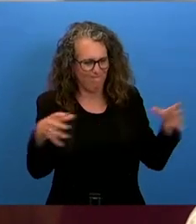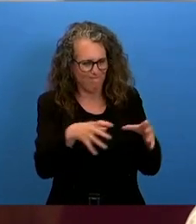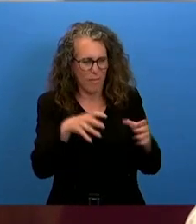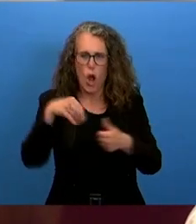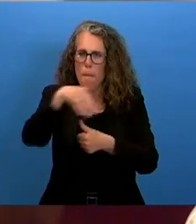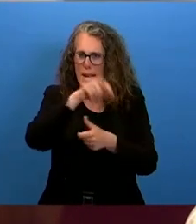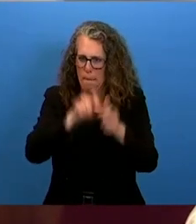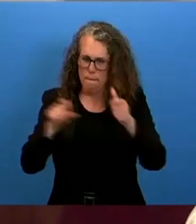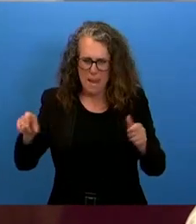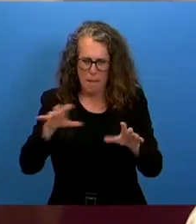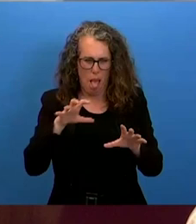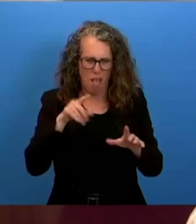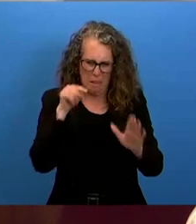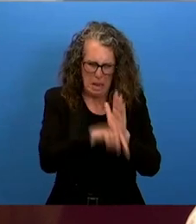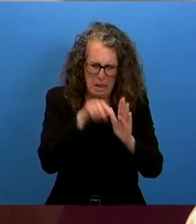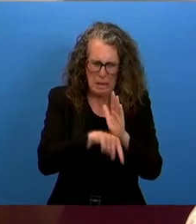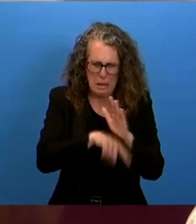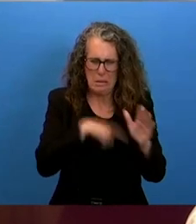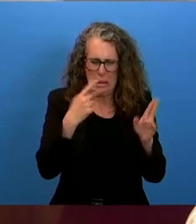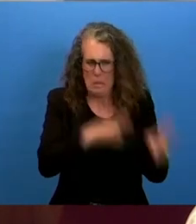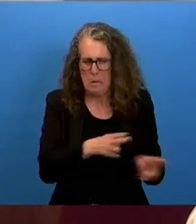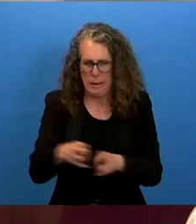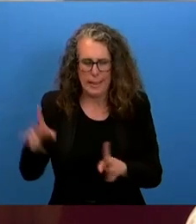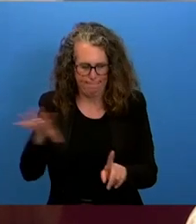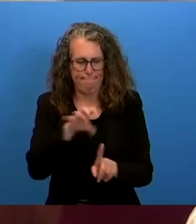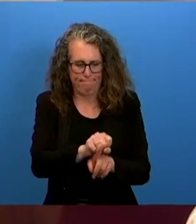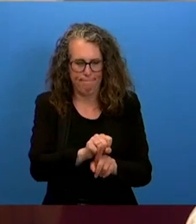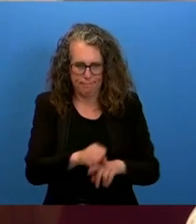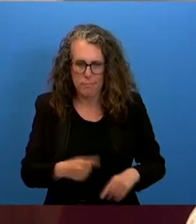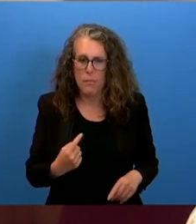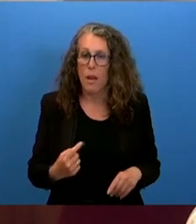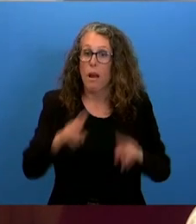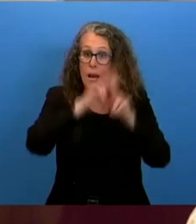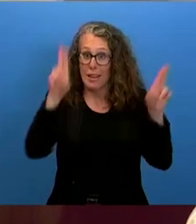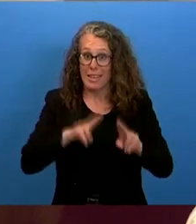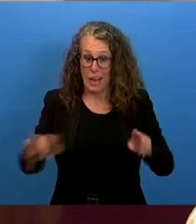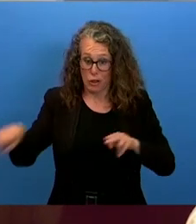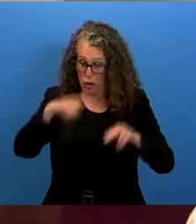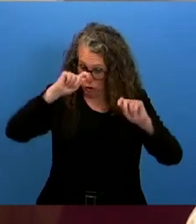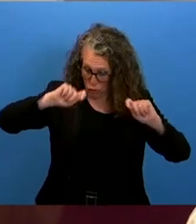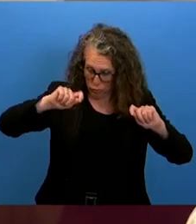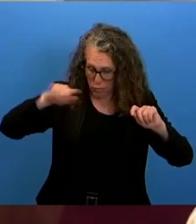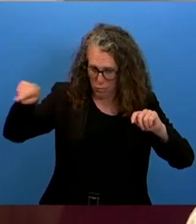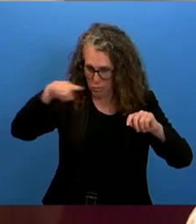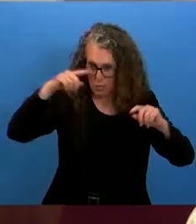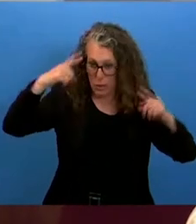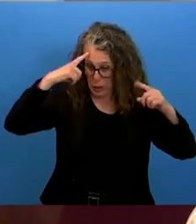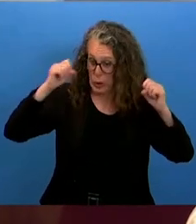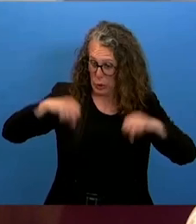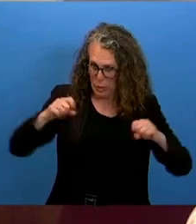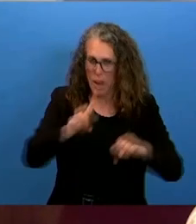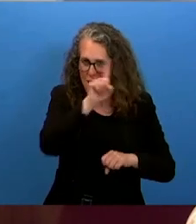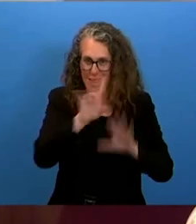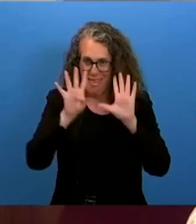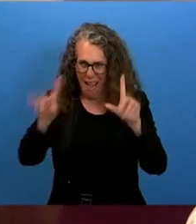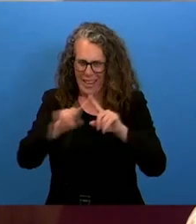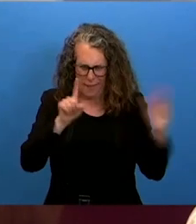and the sovereignty thereof based on the international treaty there were 19 signatures of allied powers and others and with this the u